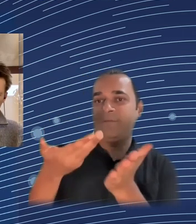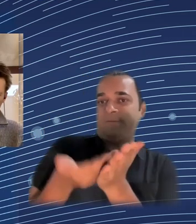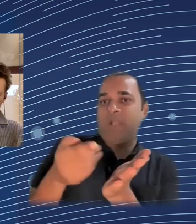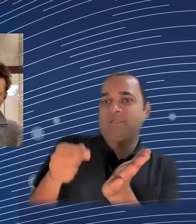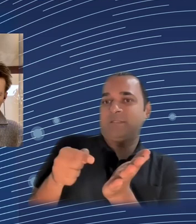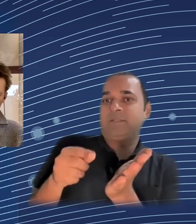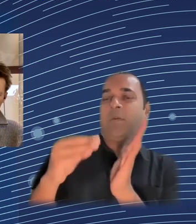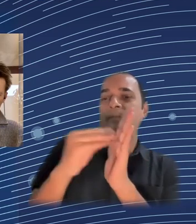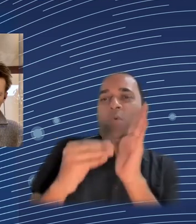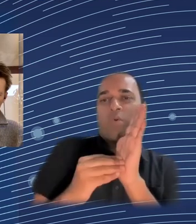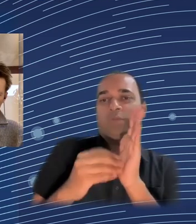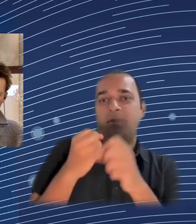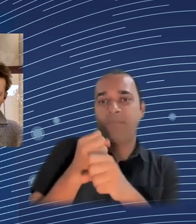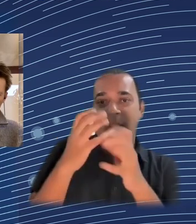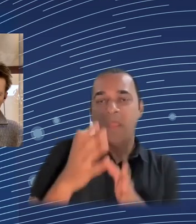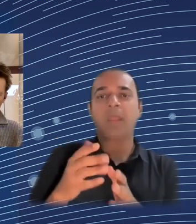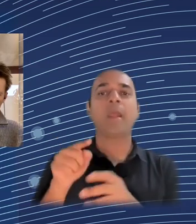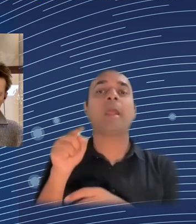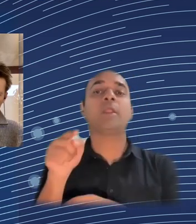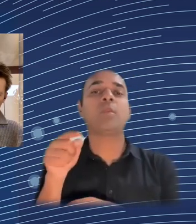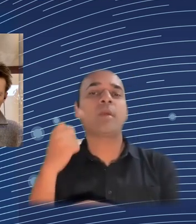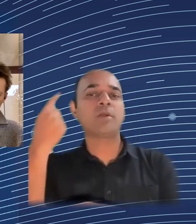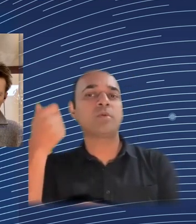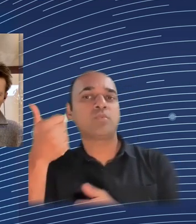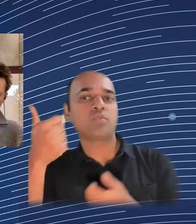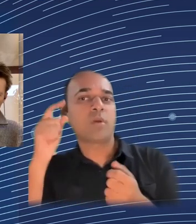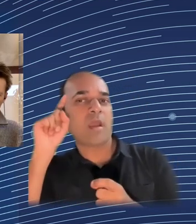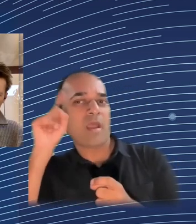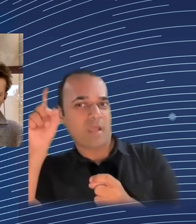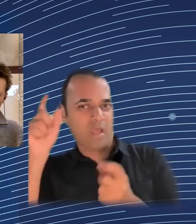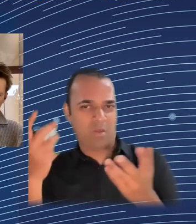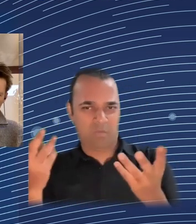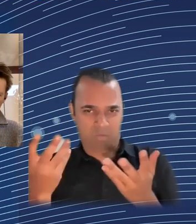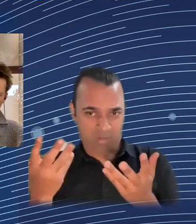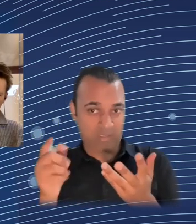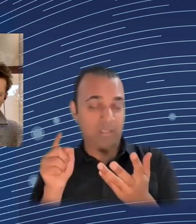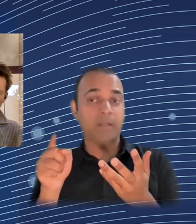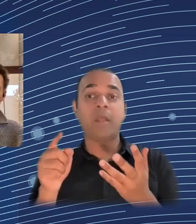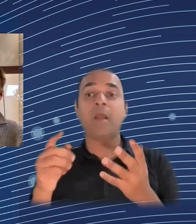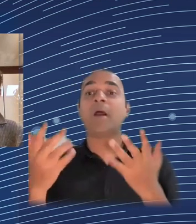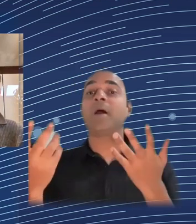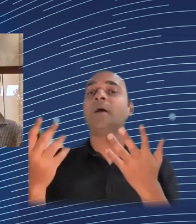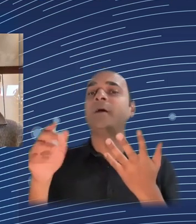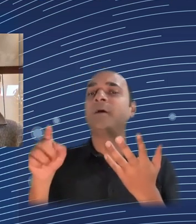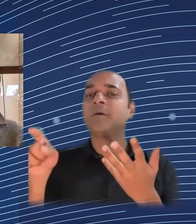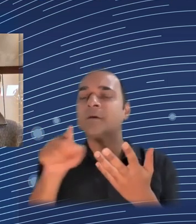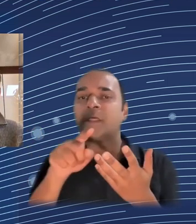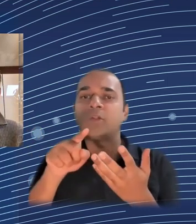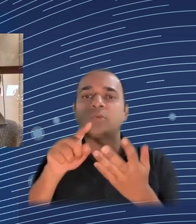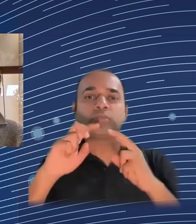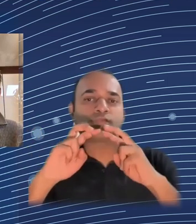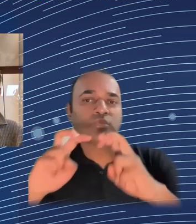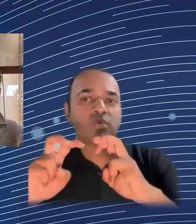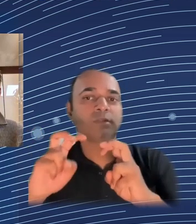that is needed for very specific and target actions rather than disseminate